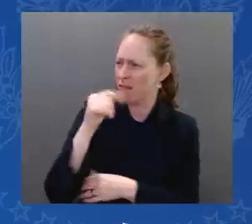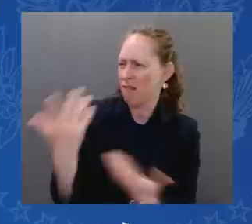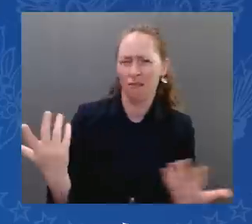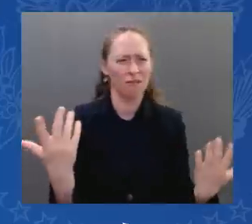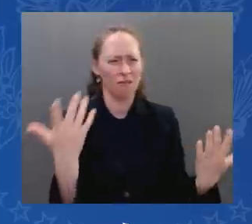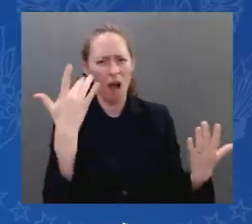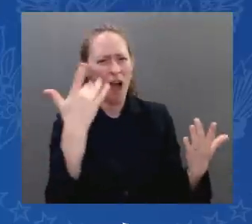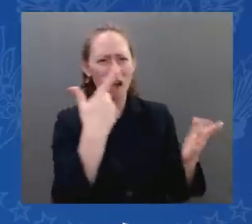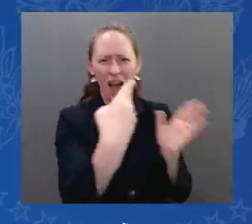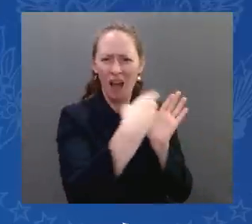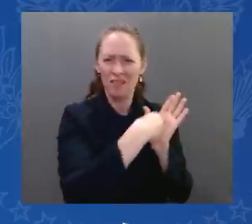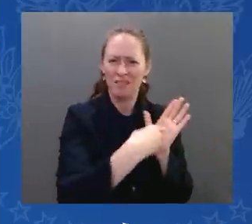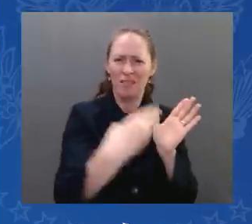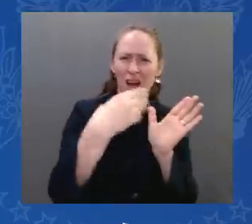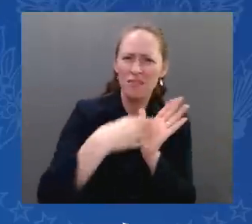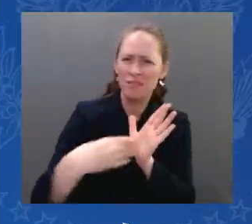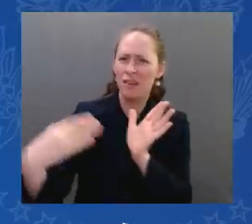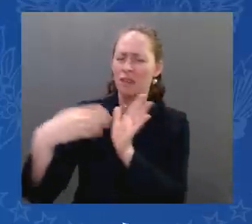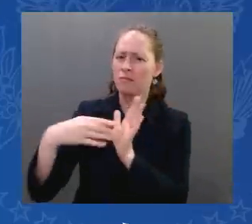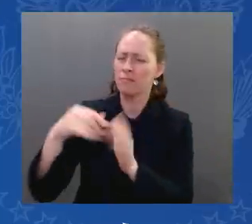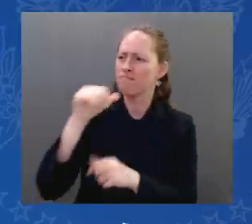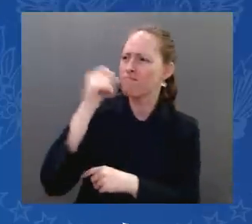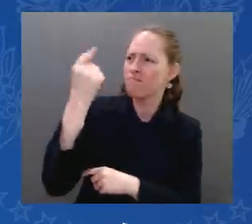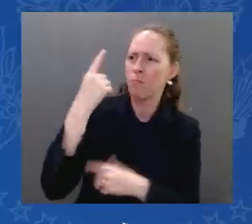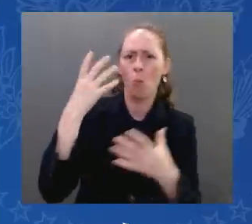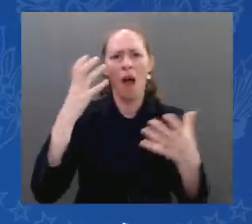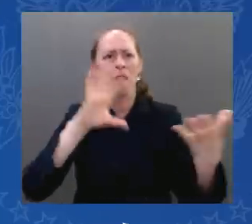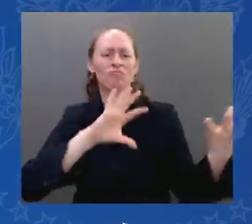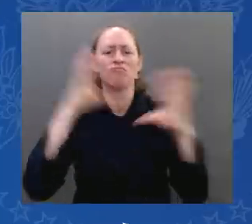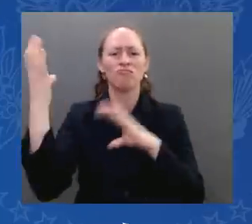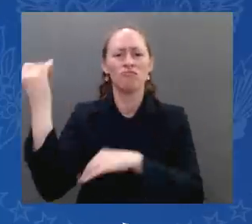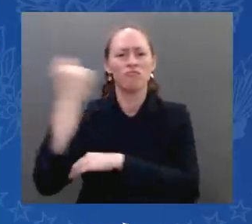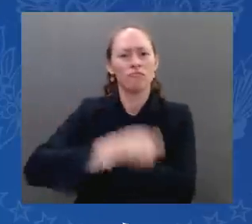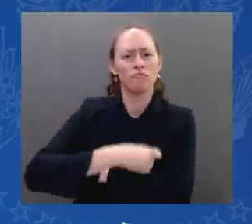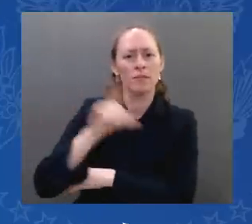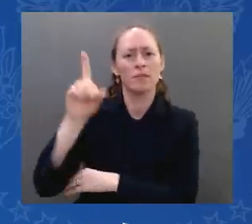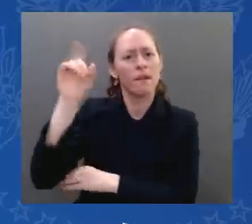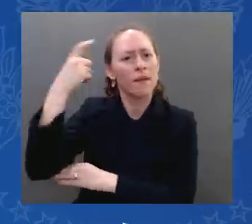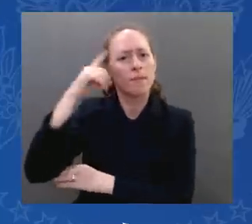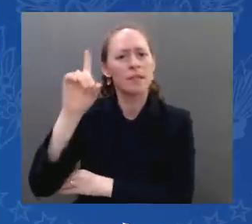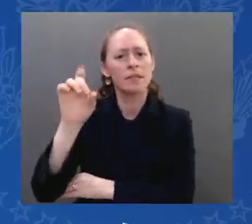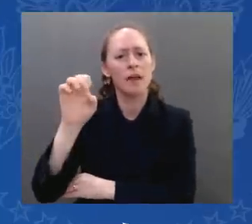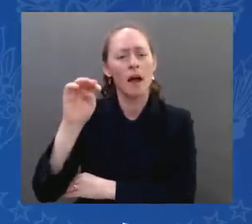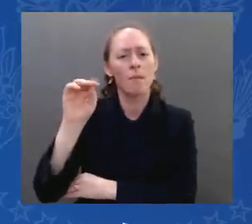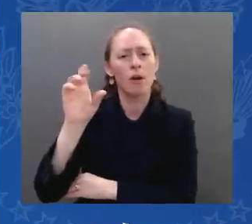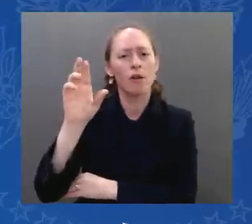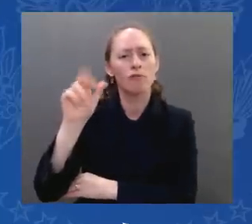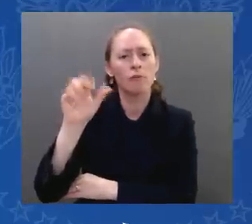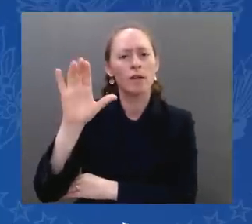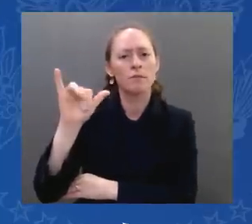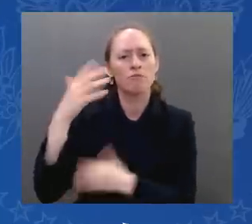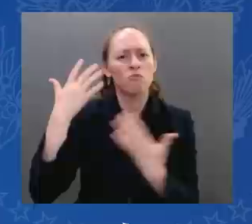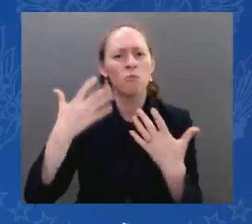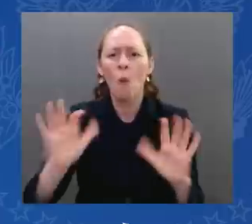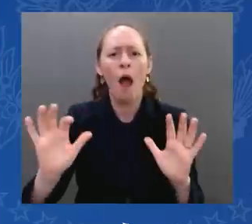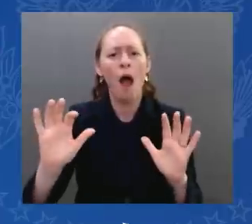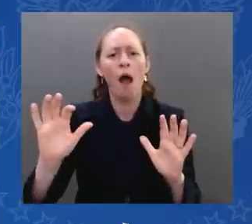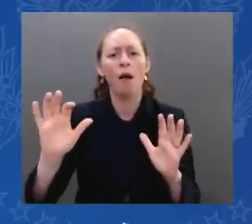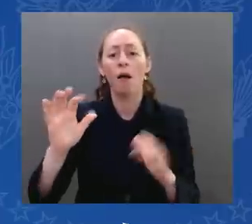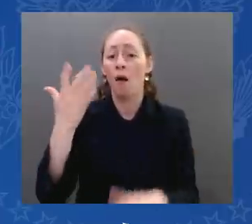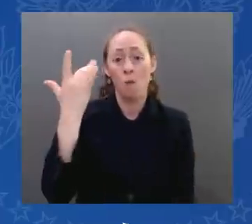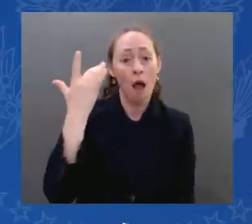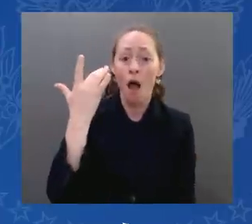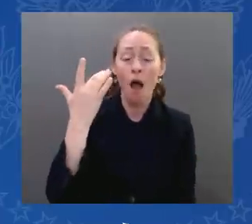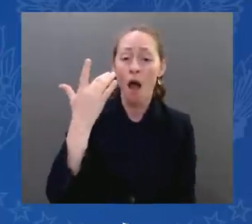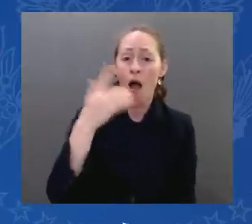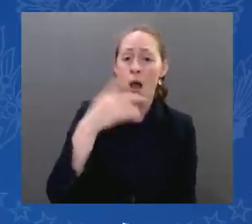skyscrapers in New York and fire rockets at kindergartens in the city of Sderot? The answer